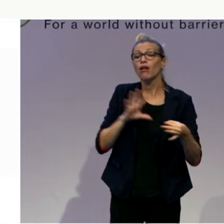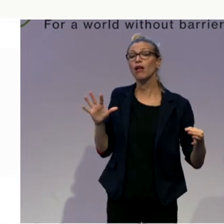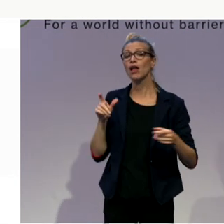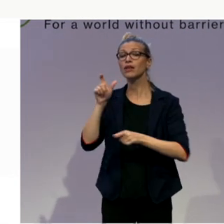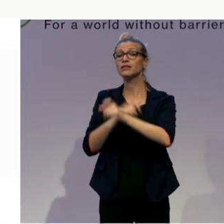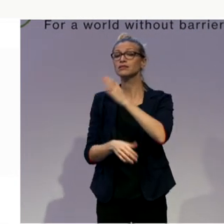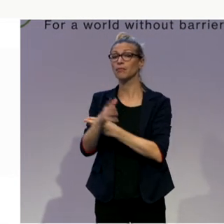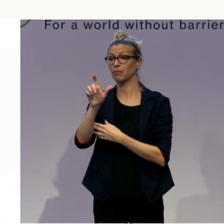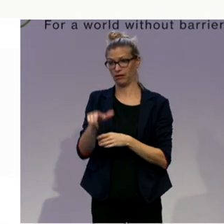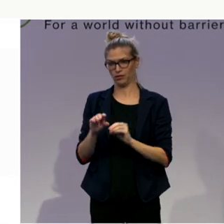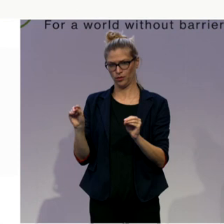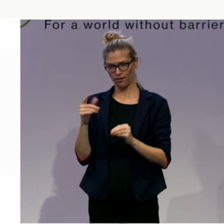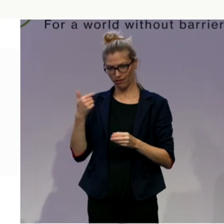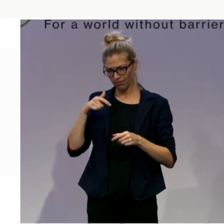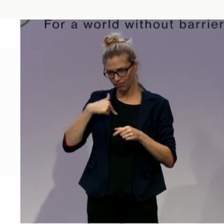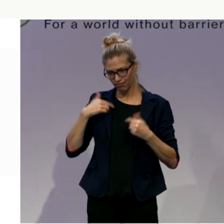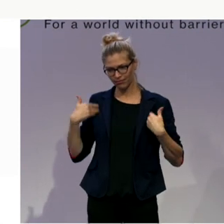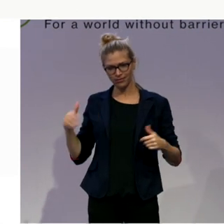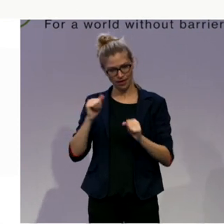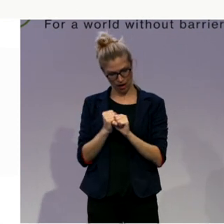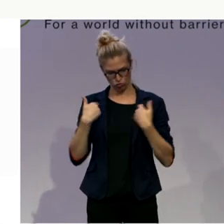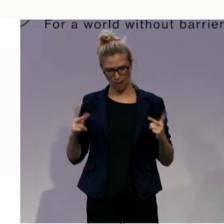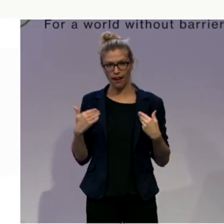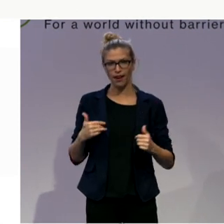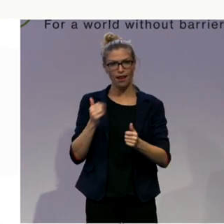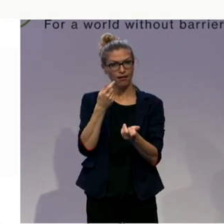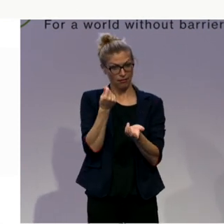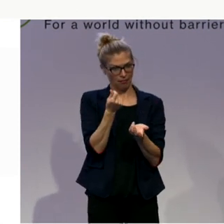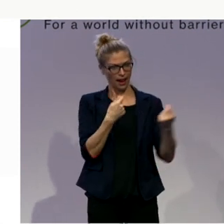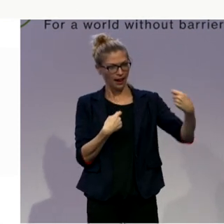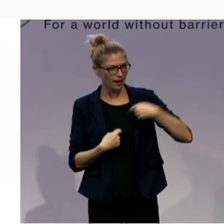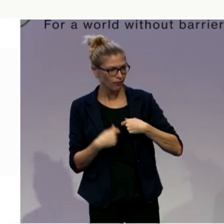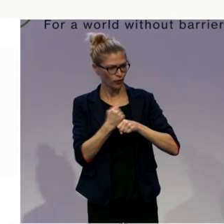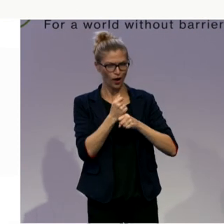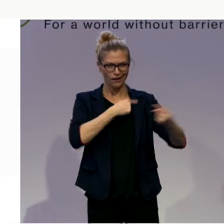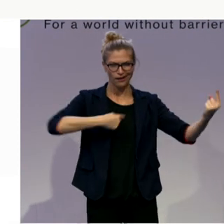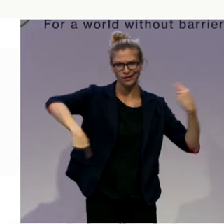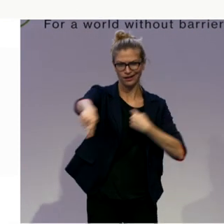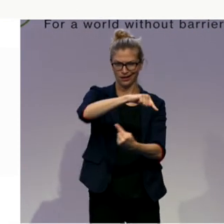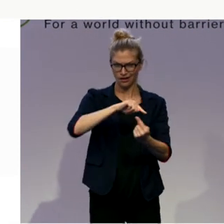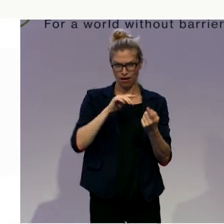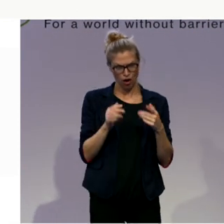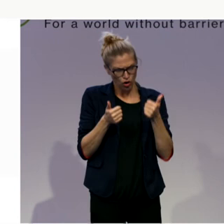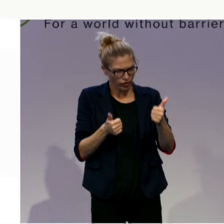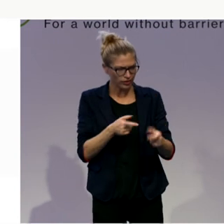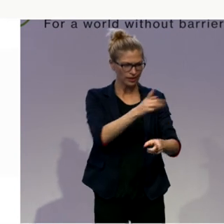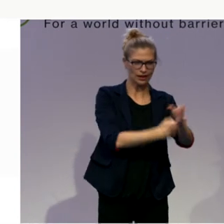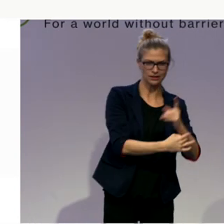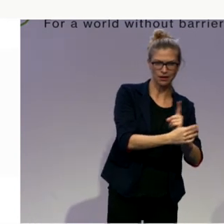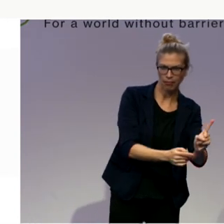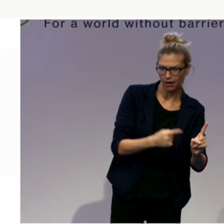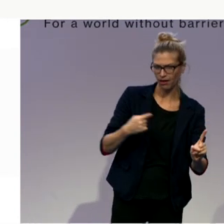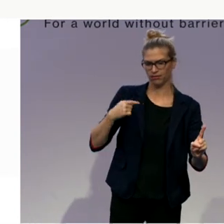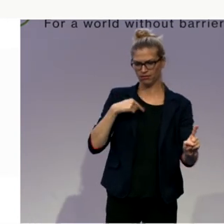participate. That's good for the worker and for the disabled person and for their family. And that's what we're trying to empower. But this really